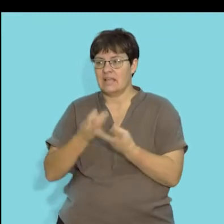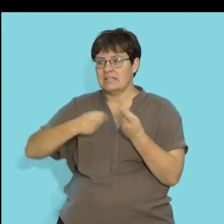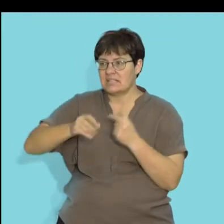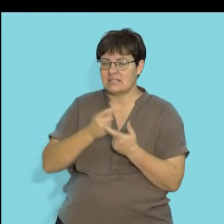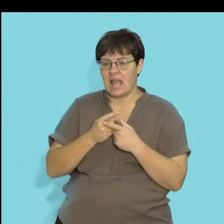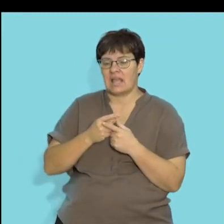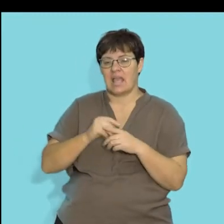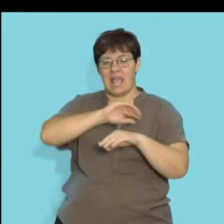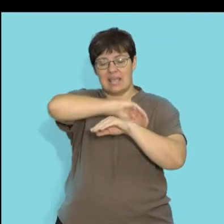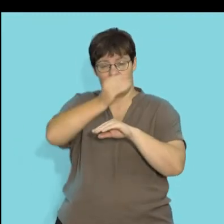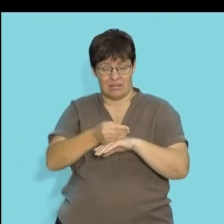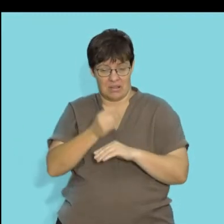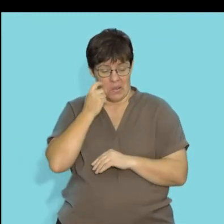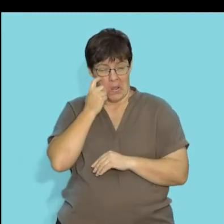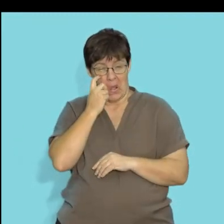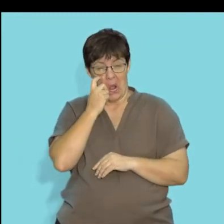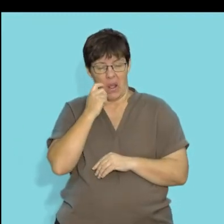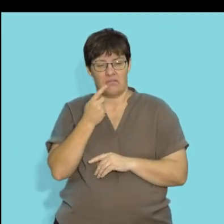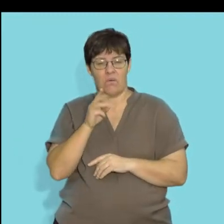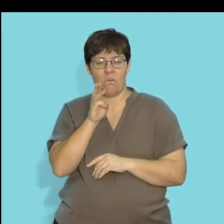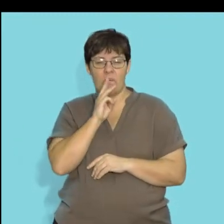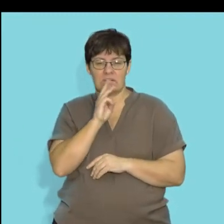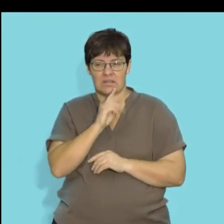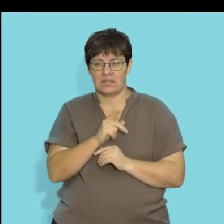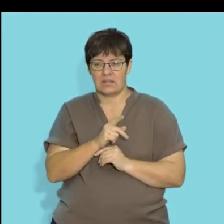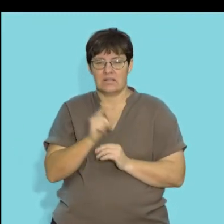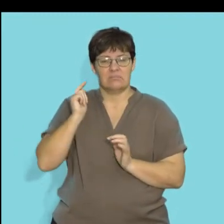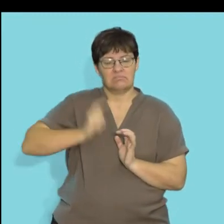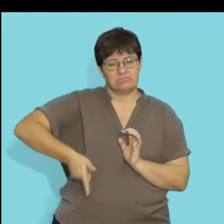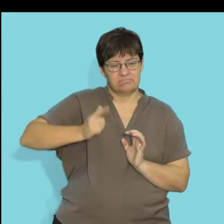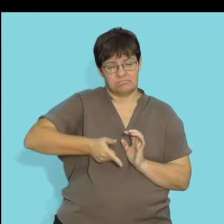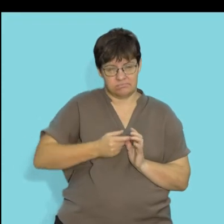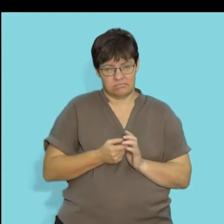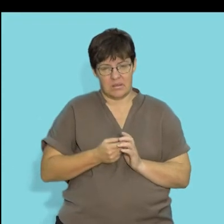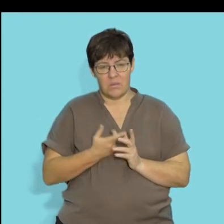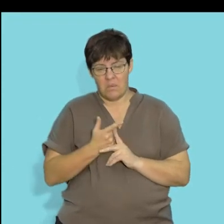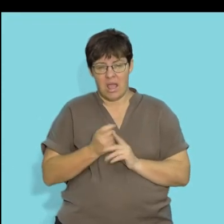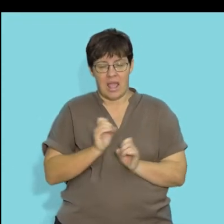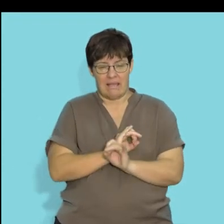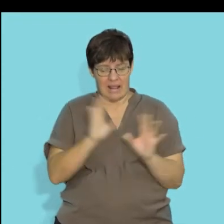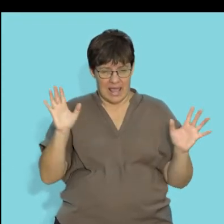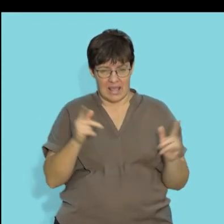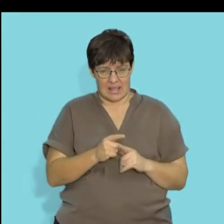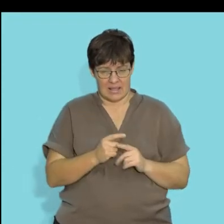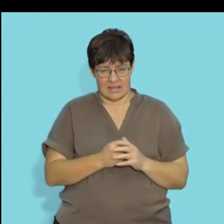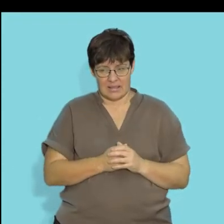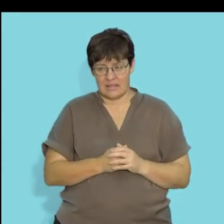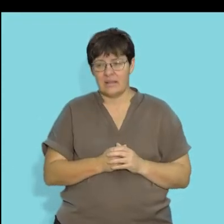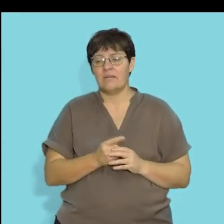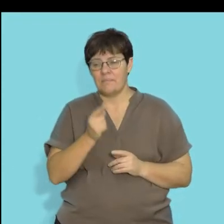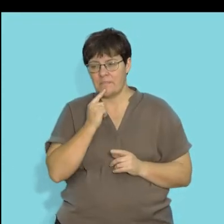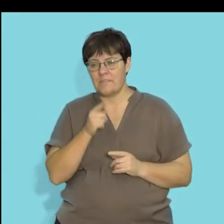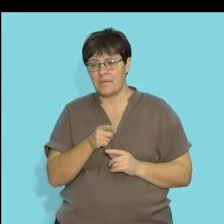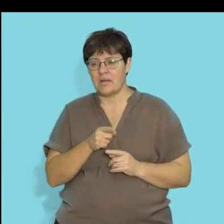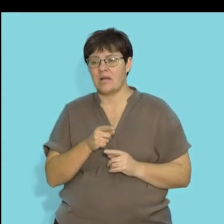animals such as the camels, they excrete large amounts of urine that is very crystallized.